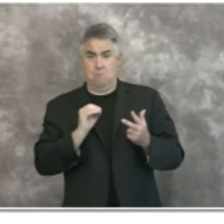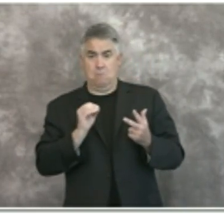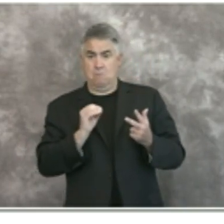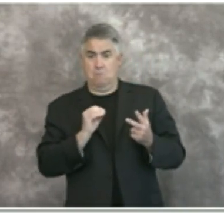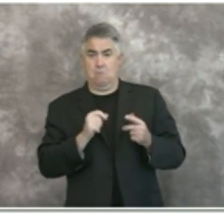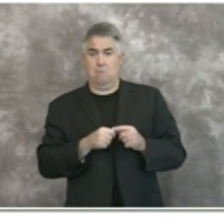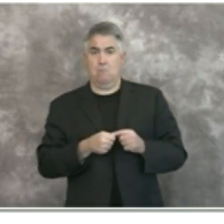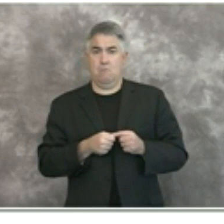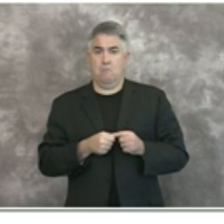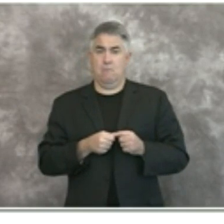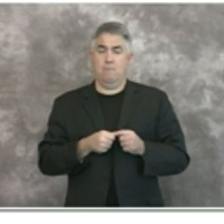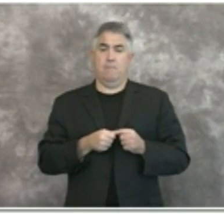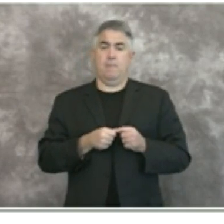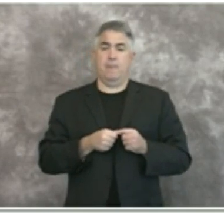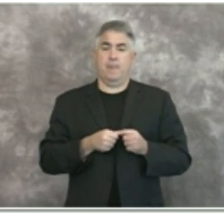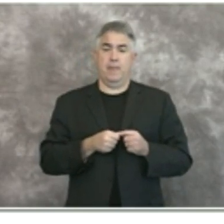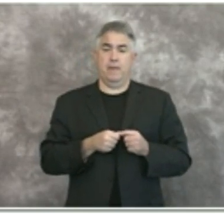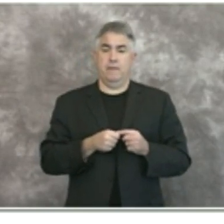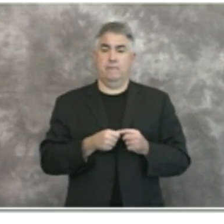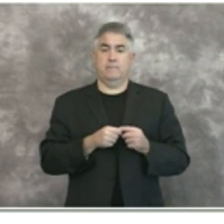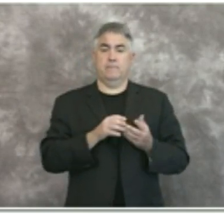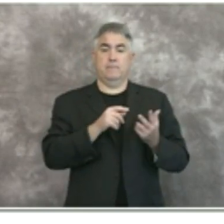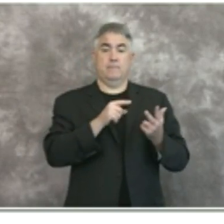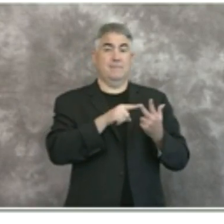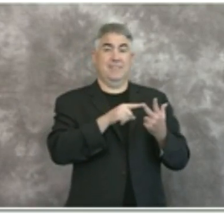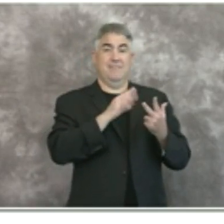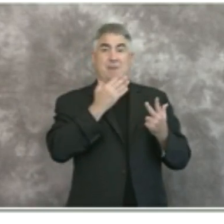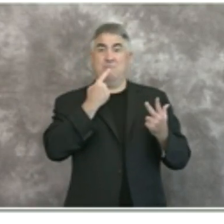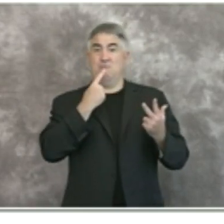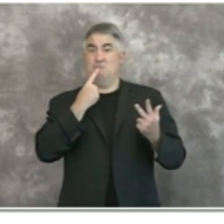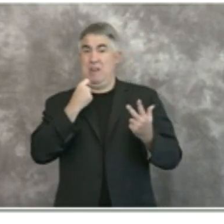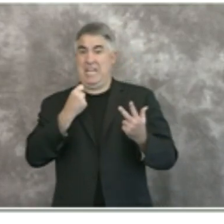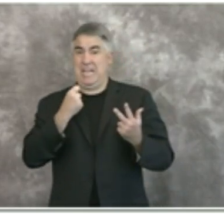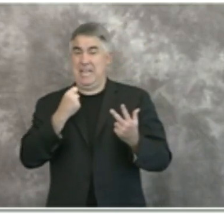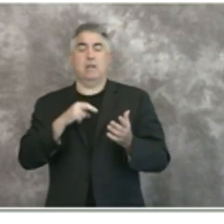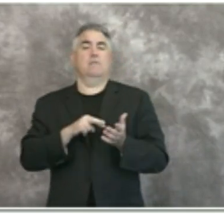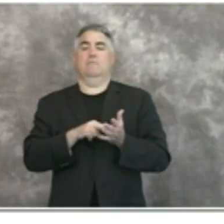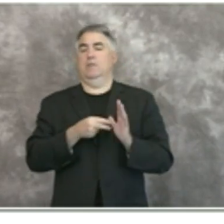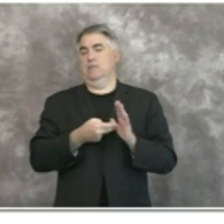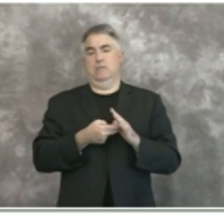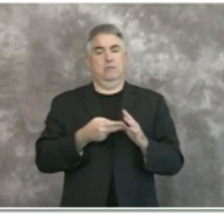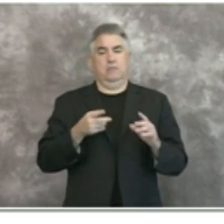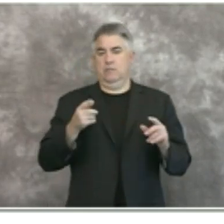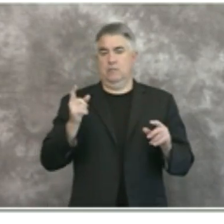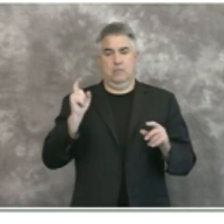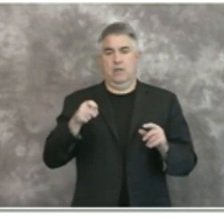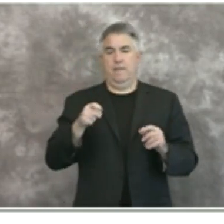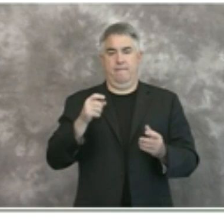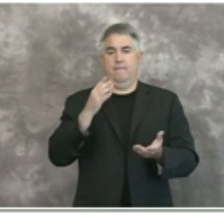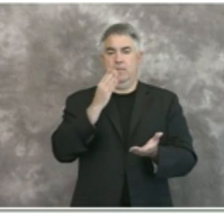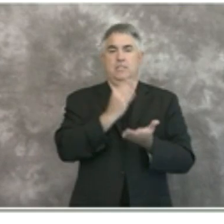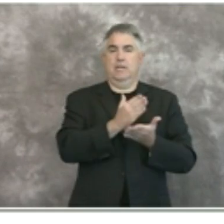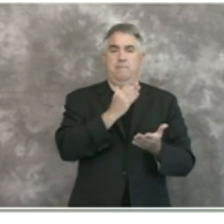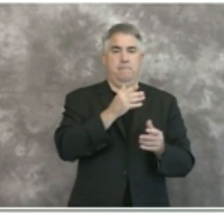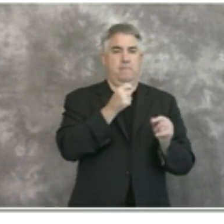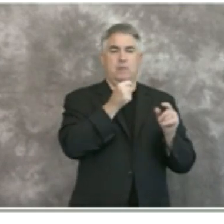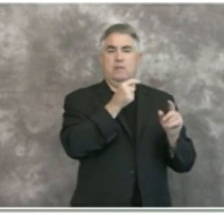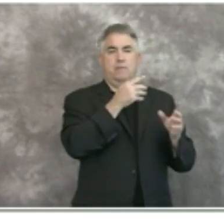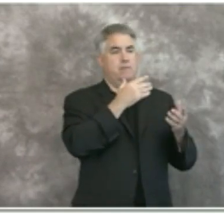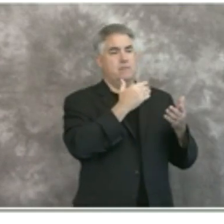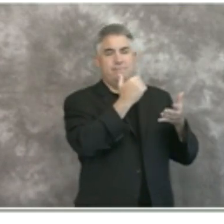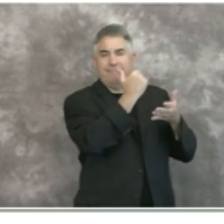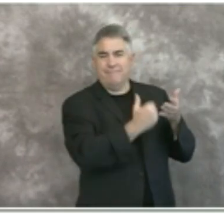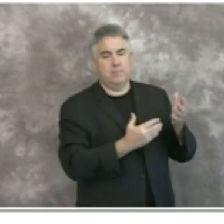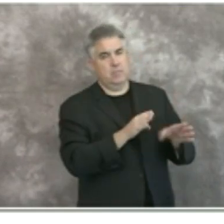dips into the red and goes beyond being green that is a trigger and action will be taken